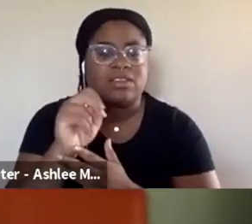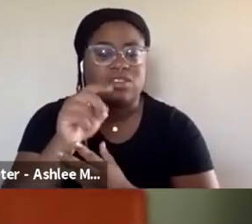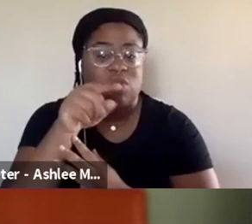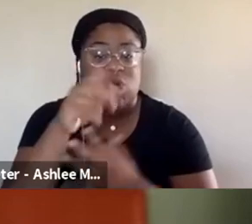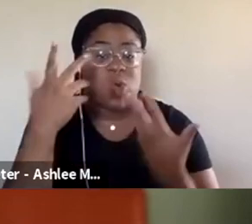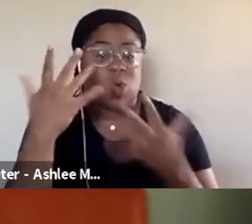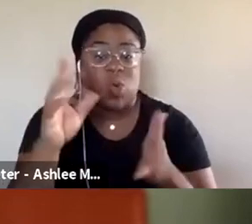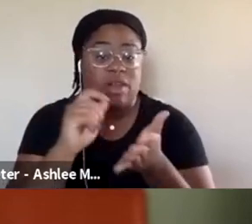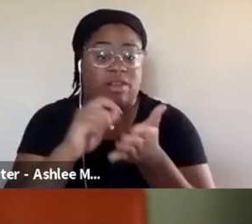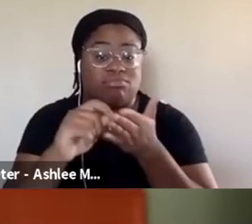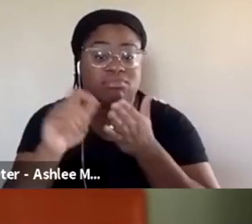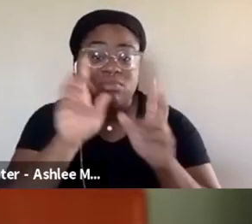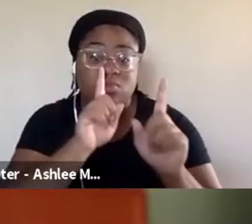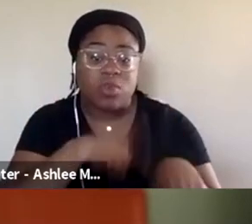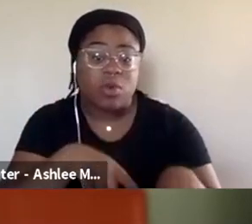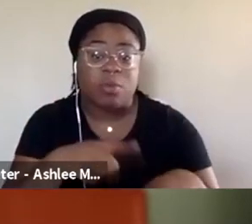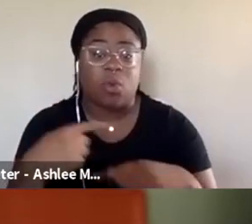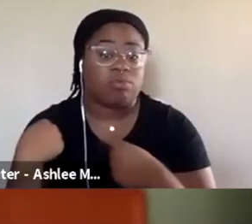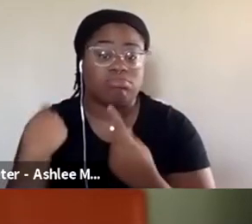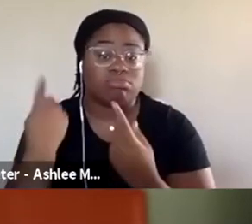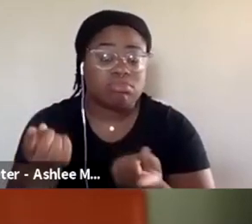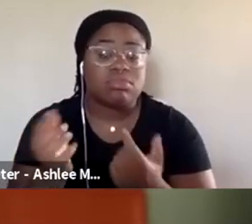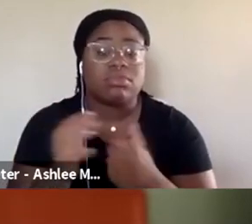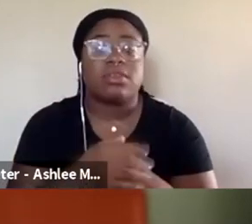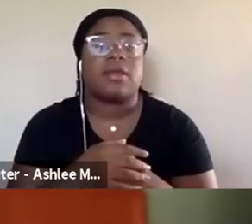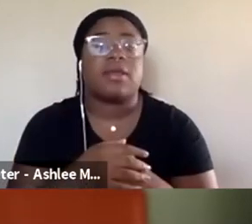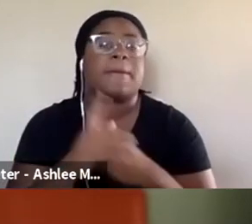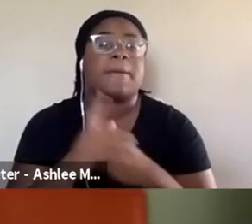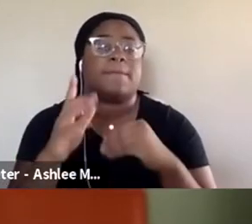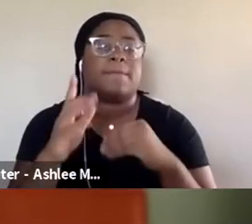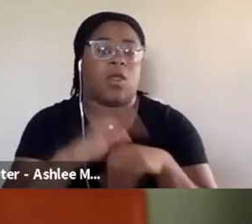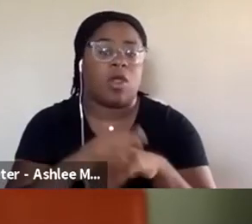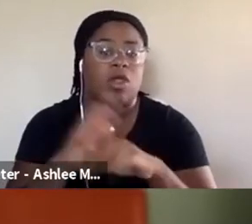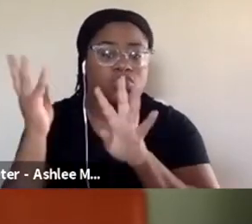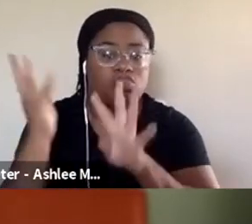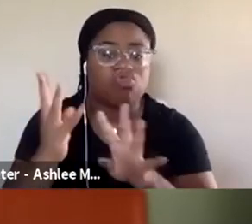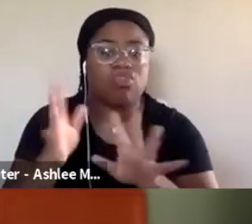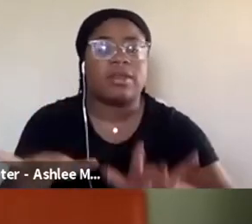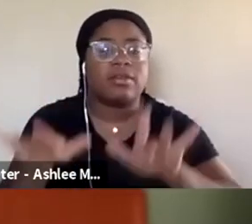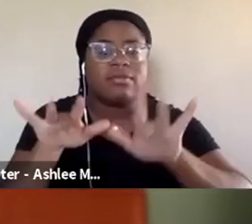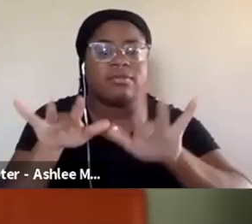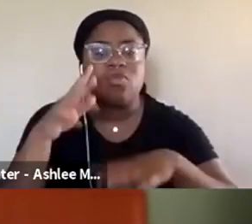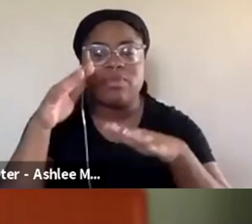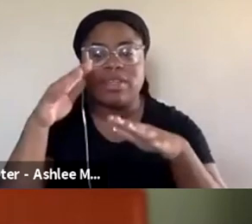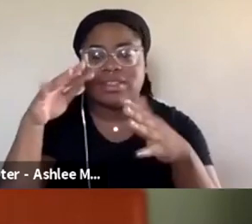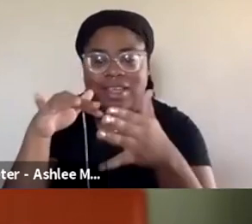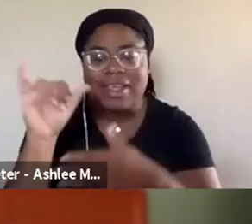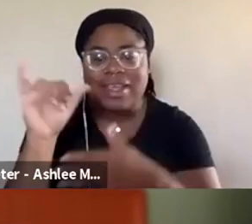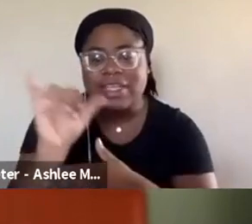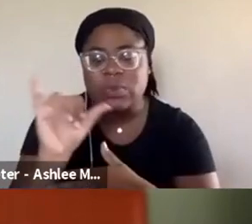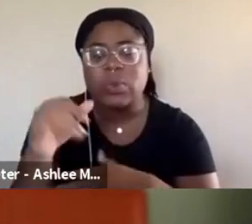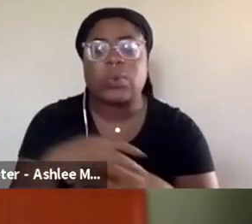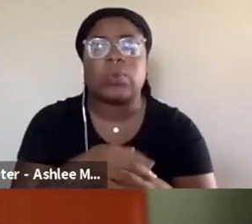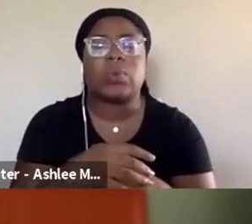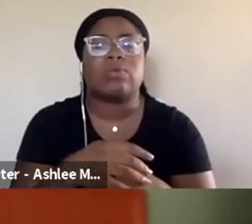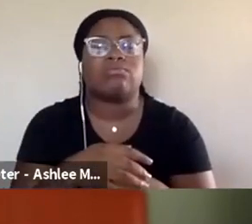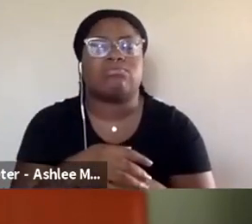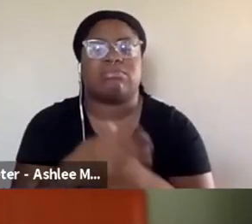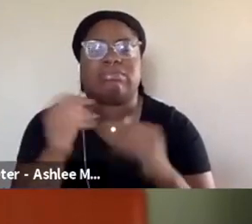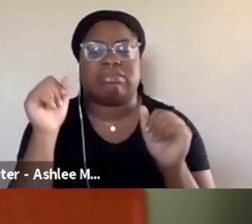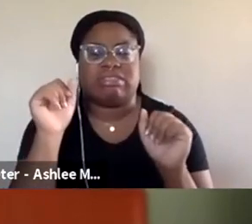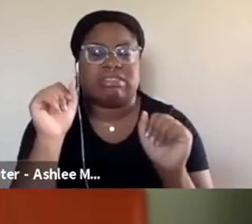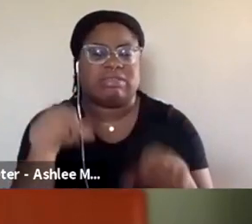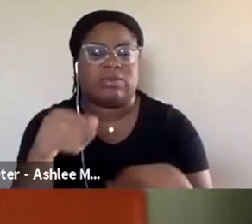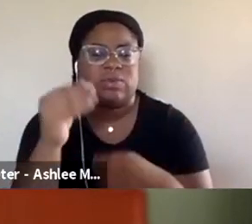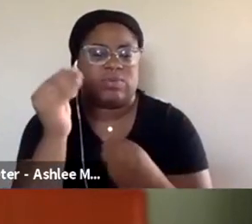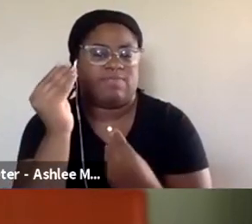reporting on, on, um, on streaming and really like kind of studying it in a lot of ways. Um, can you like talk